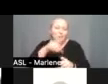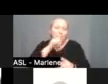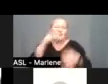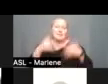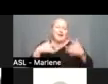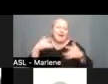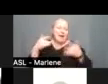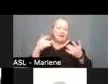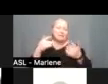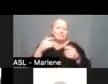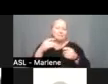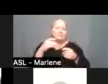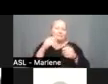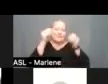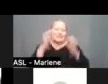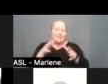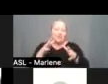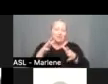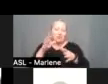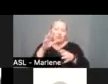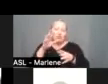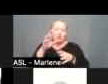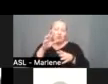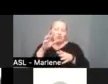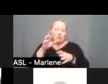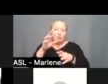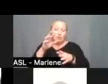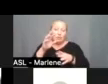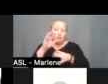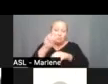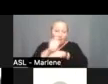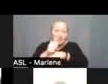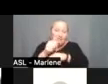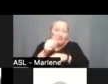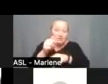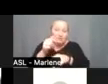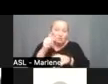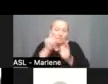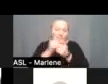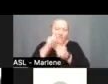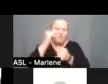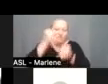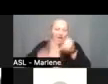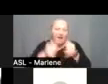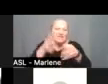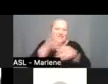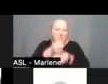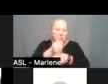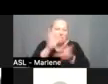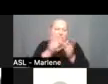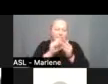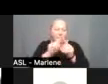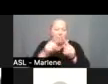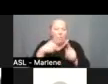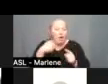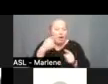our teacher residents will be meeting with them sort of for a final summary meeting um but my understanding is that